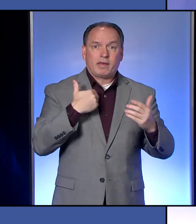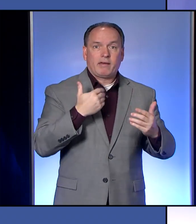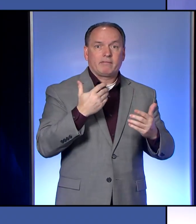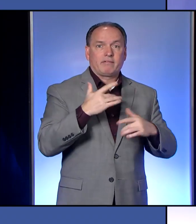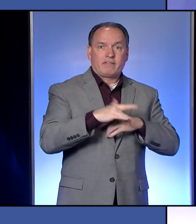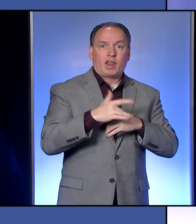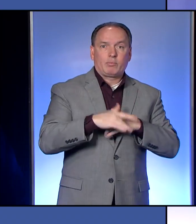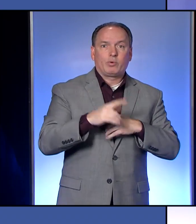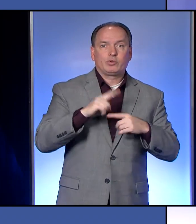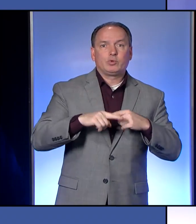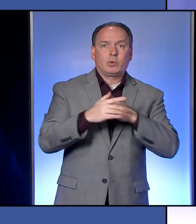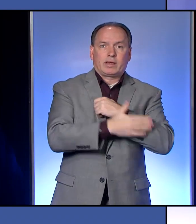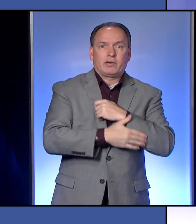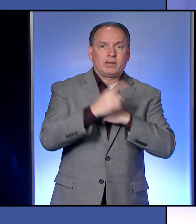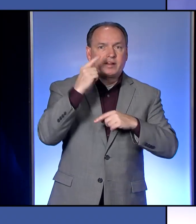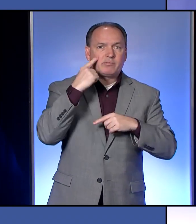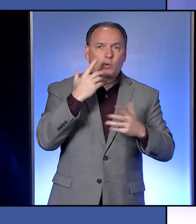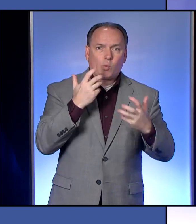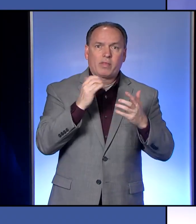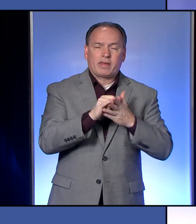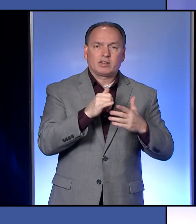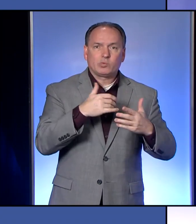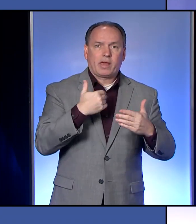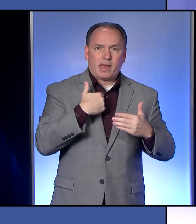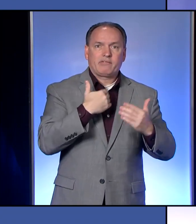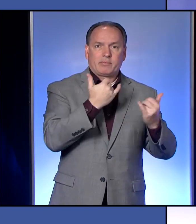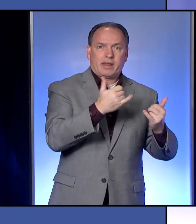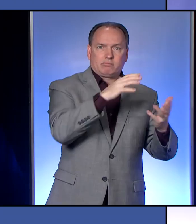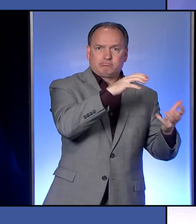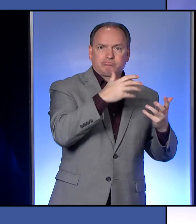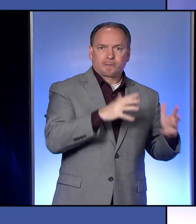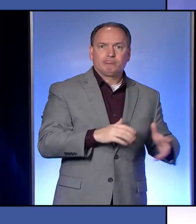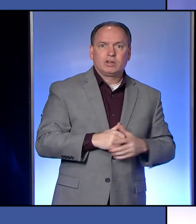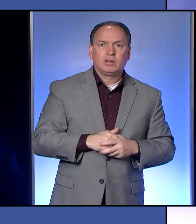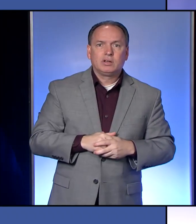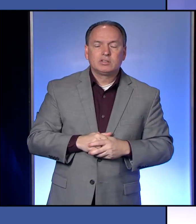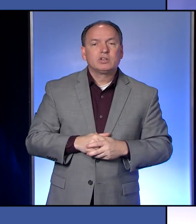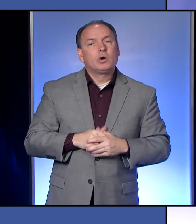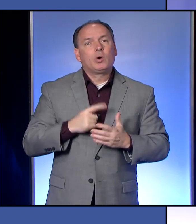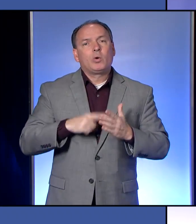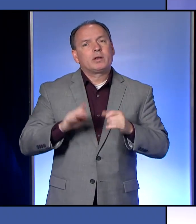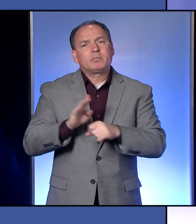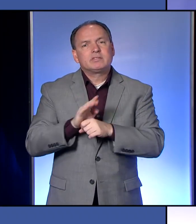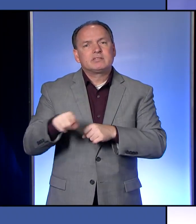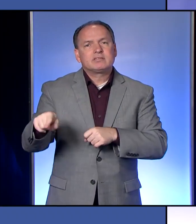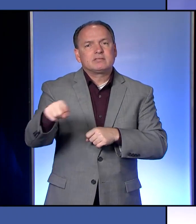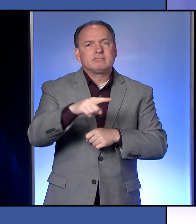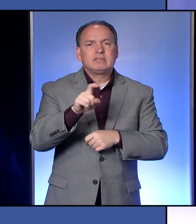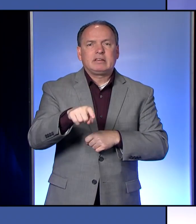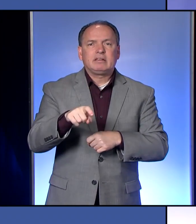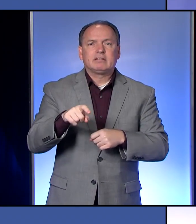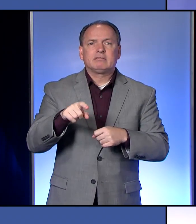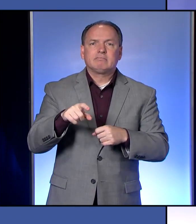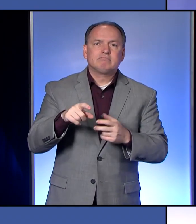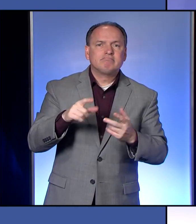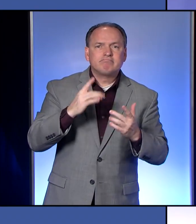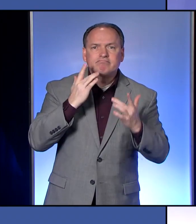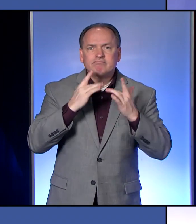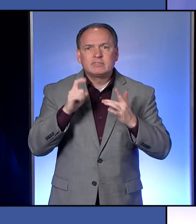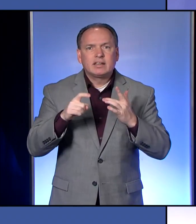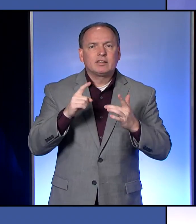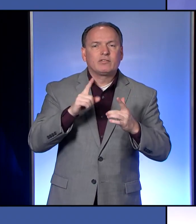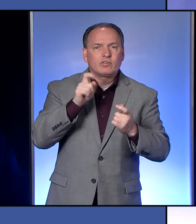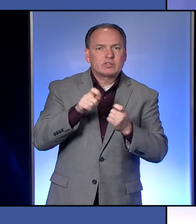them in county government, so we do have them now. And so, you know, what do businesses need? What do they need to do for their